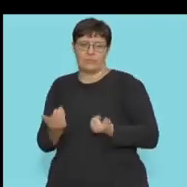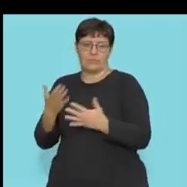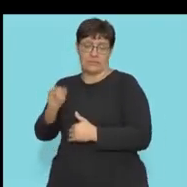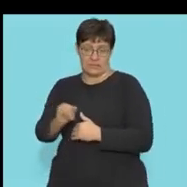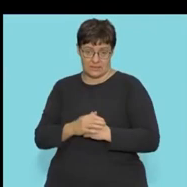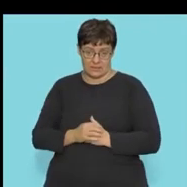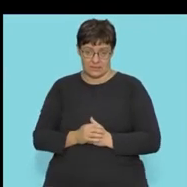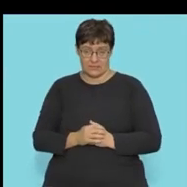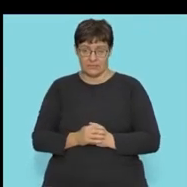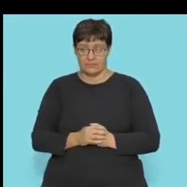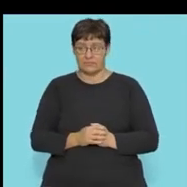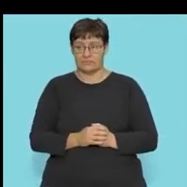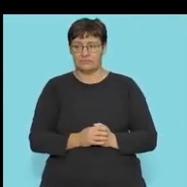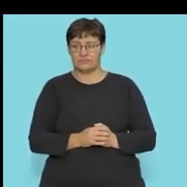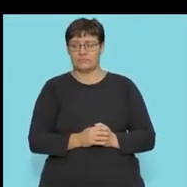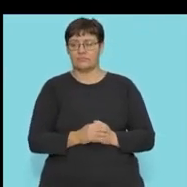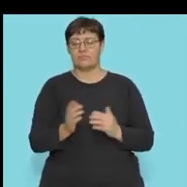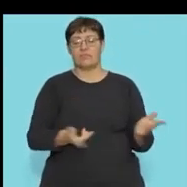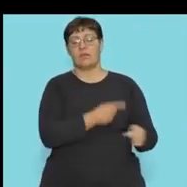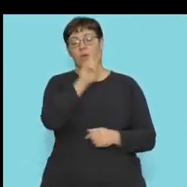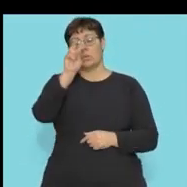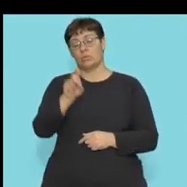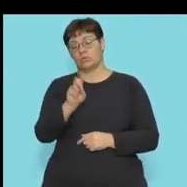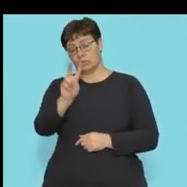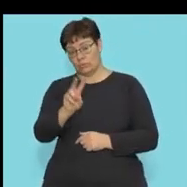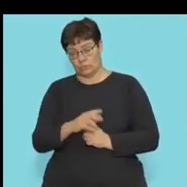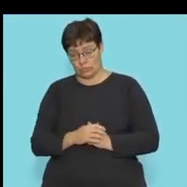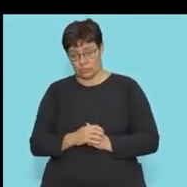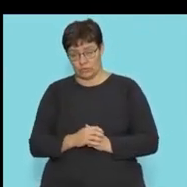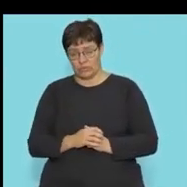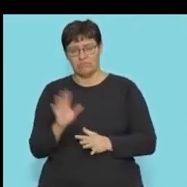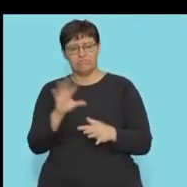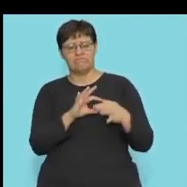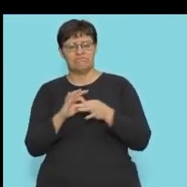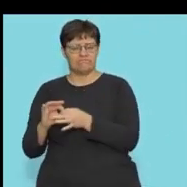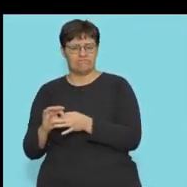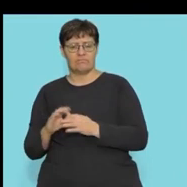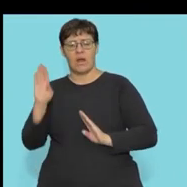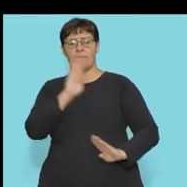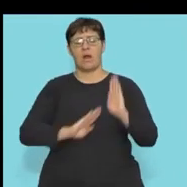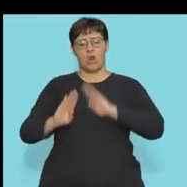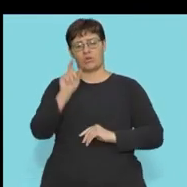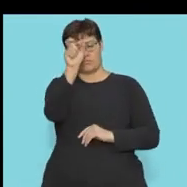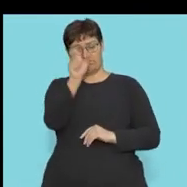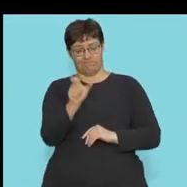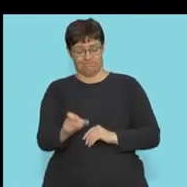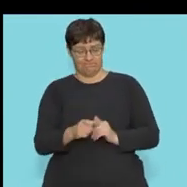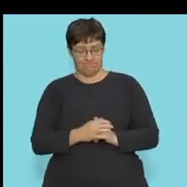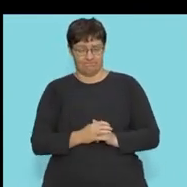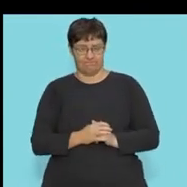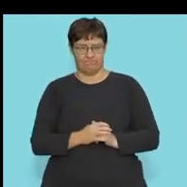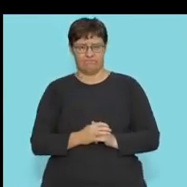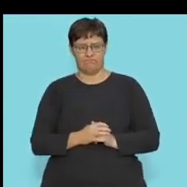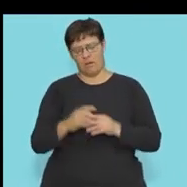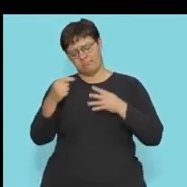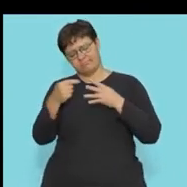that some Let's move on to question two. This relates to biological terms. So we'll